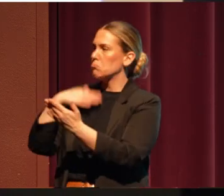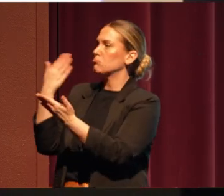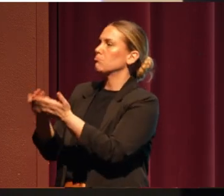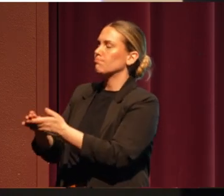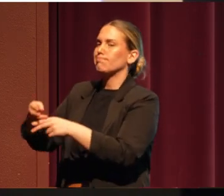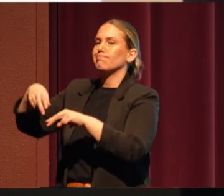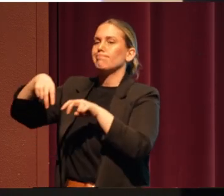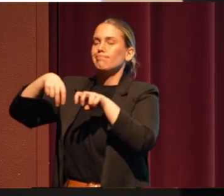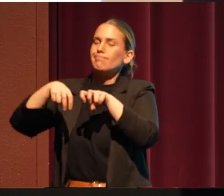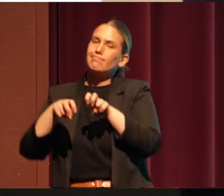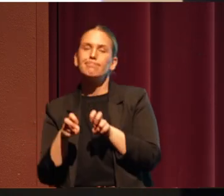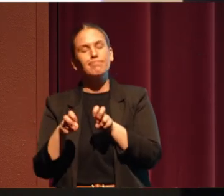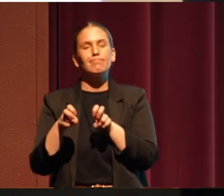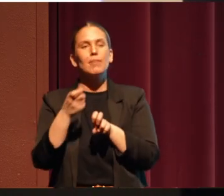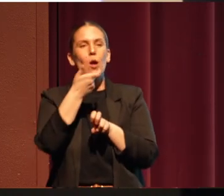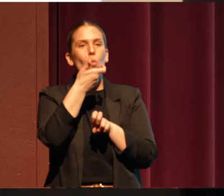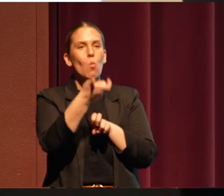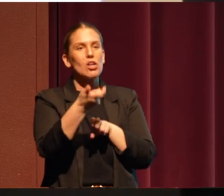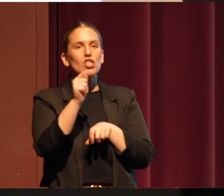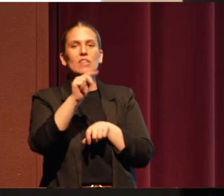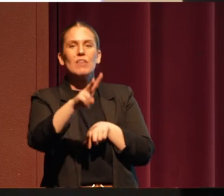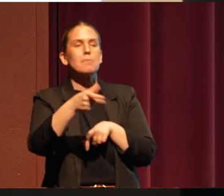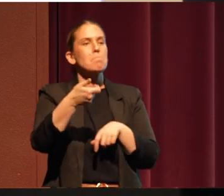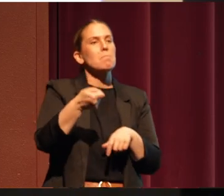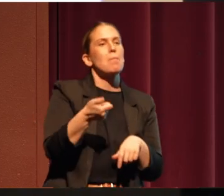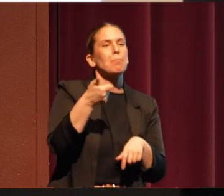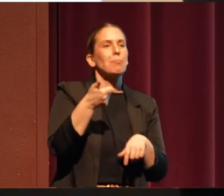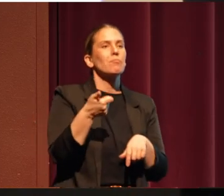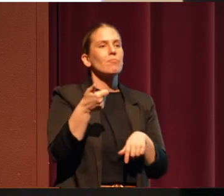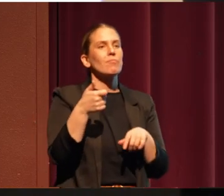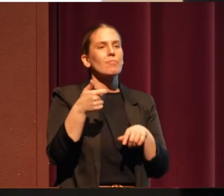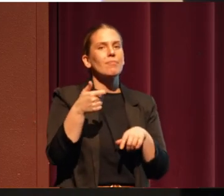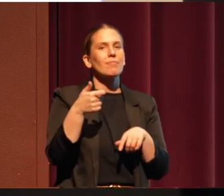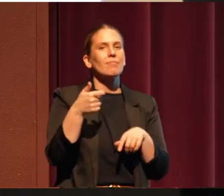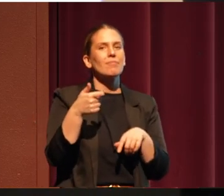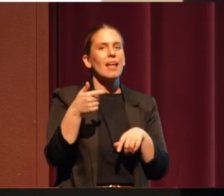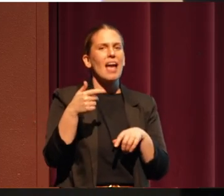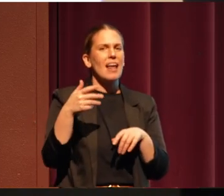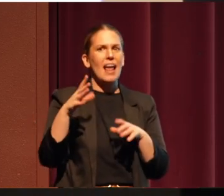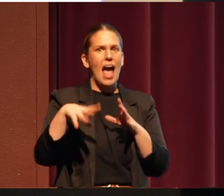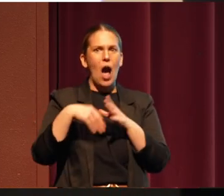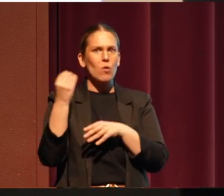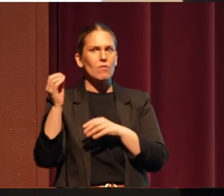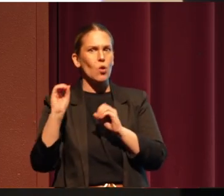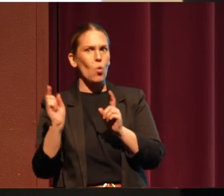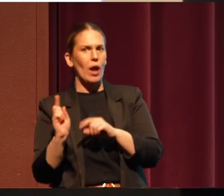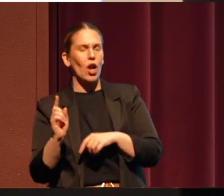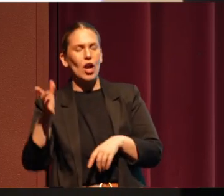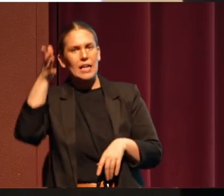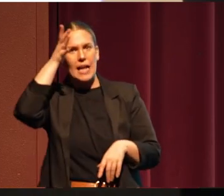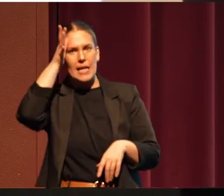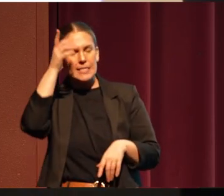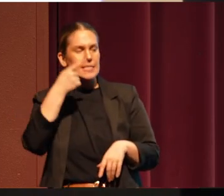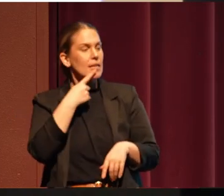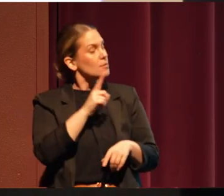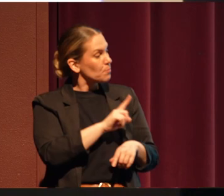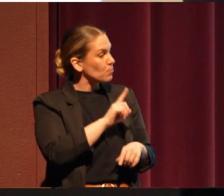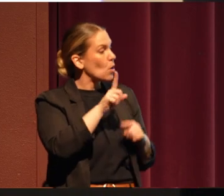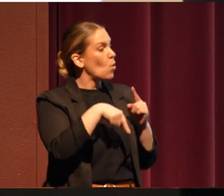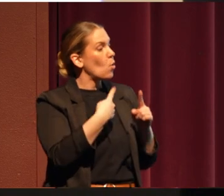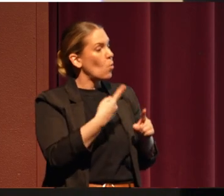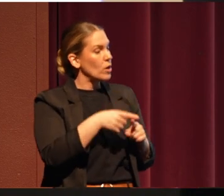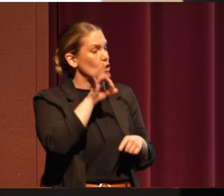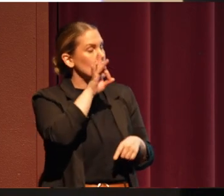And we're watching TV. And out of the blue, my dad says, When there's eight mouths to feed,